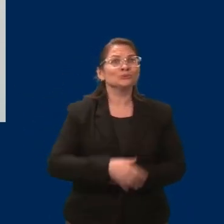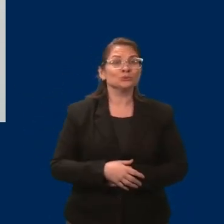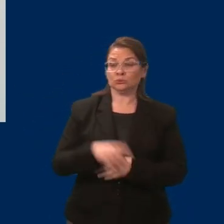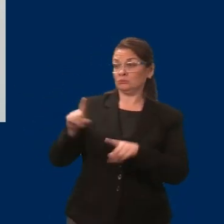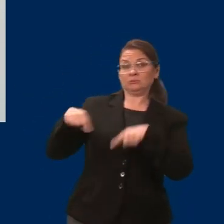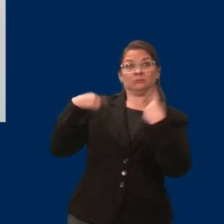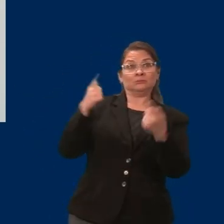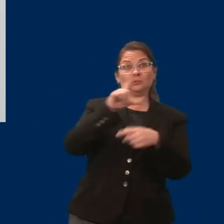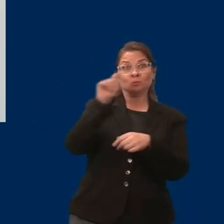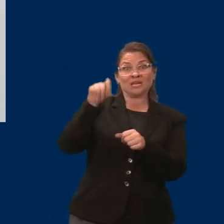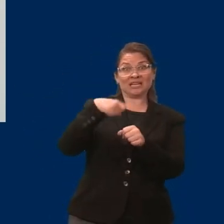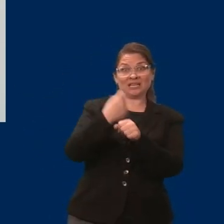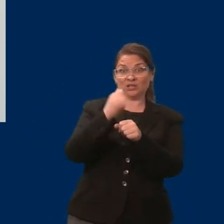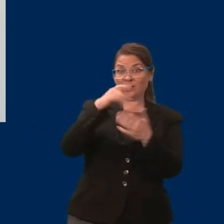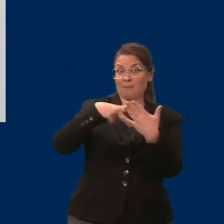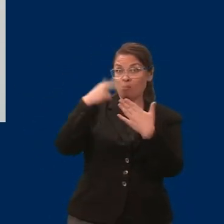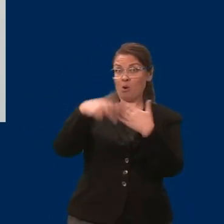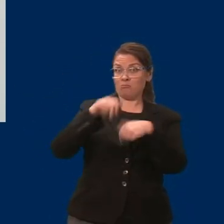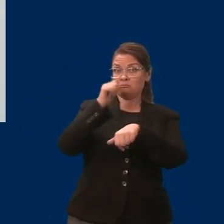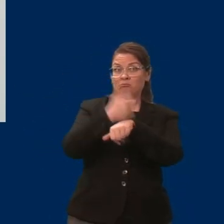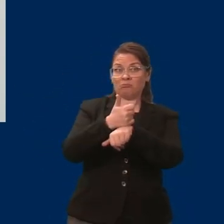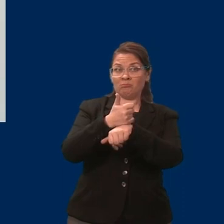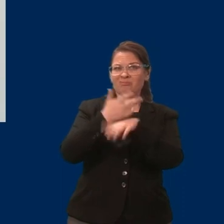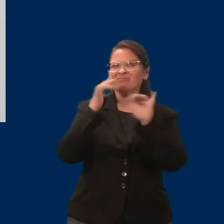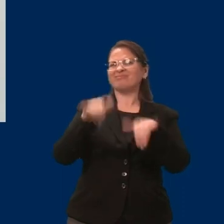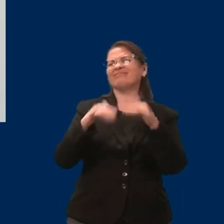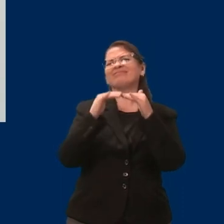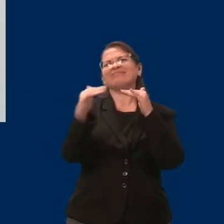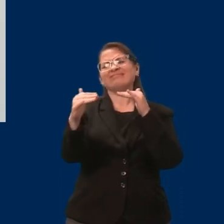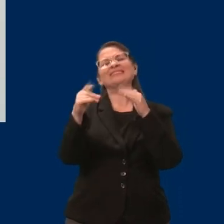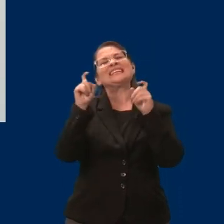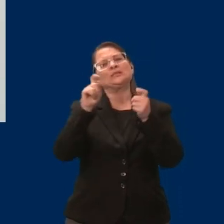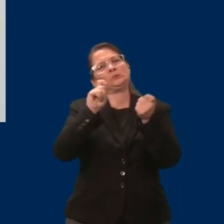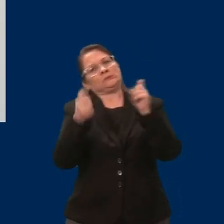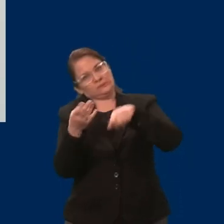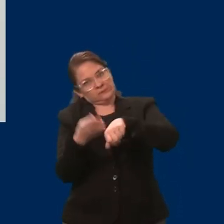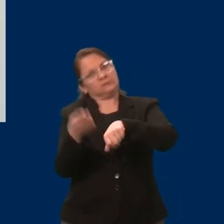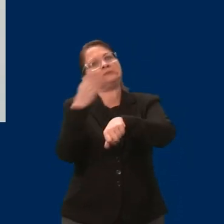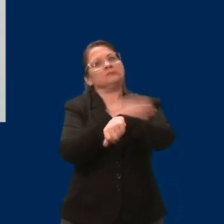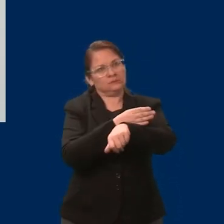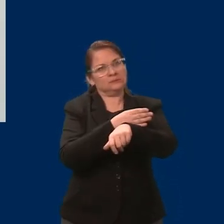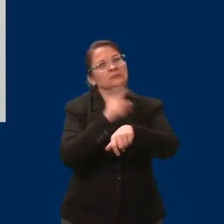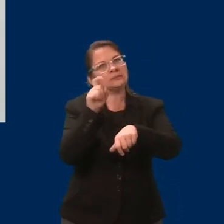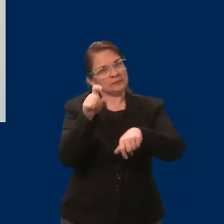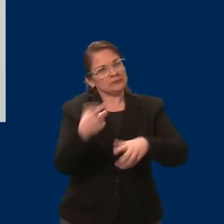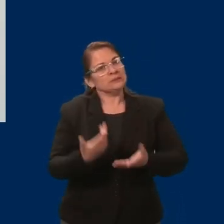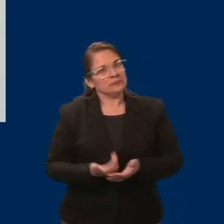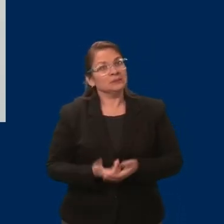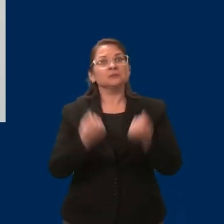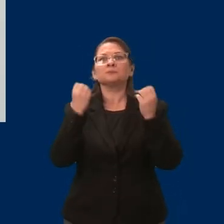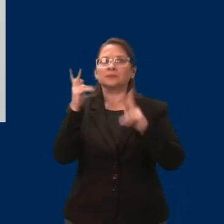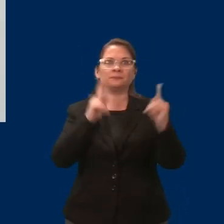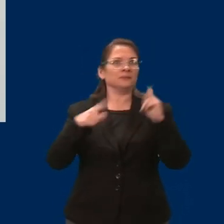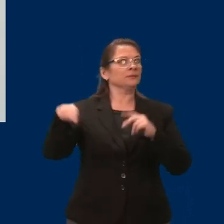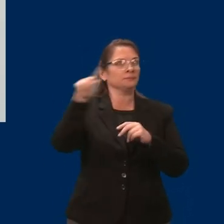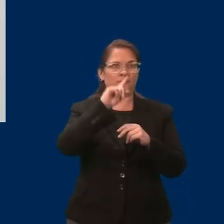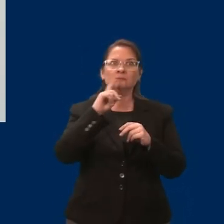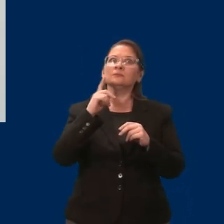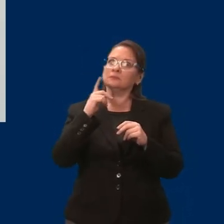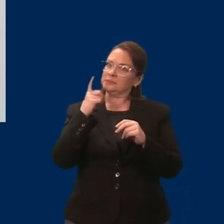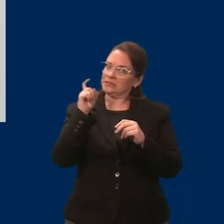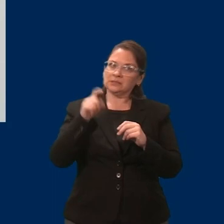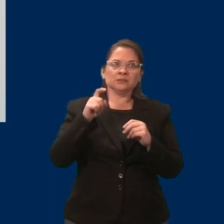was passed, and many disabled Minnesotans have the benefit of thriving because of it. 20 years has also